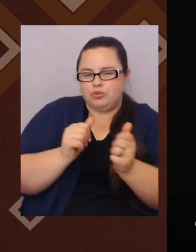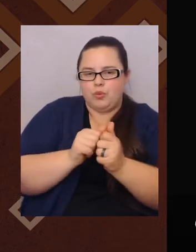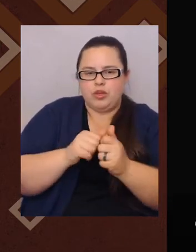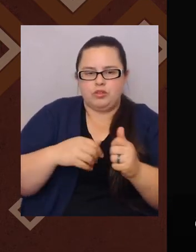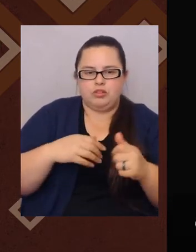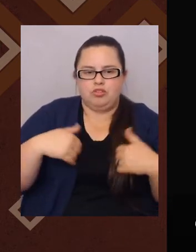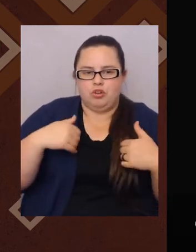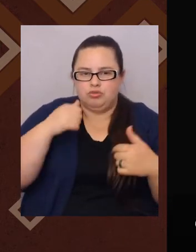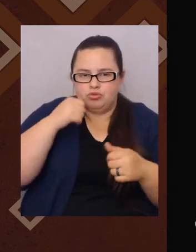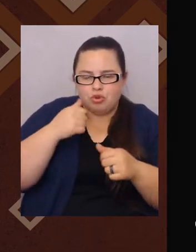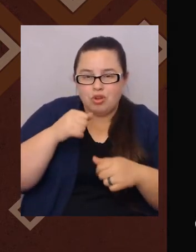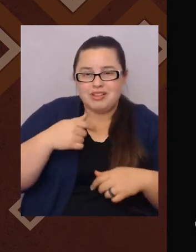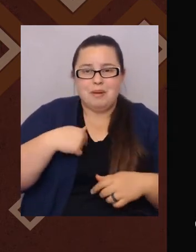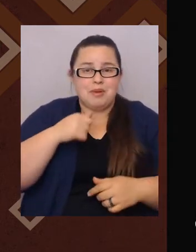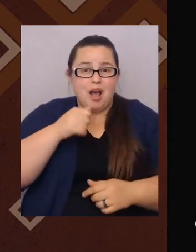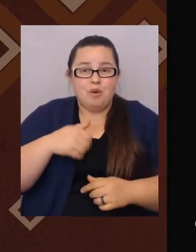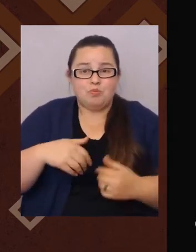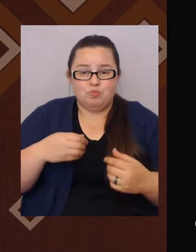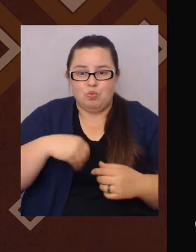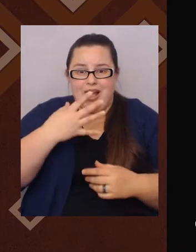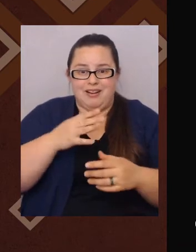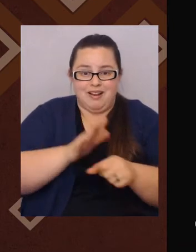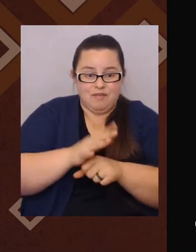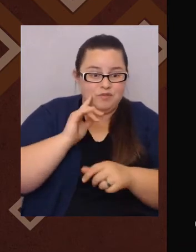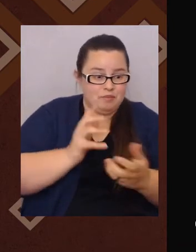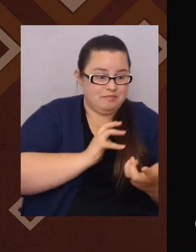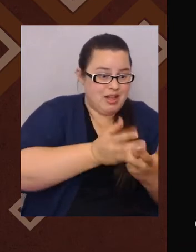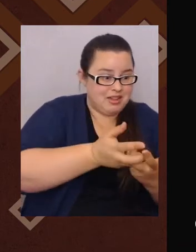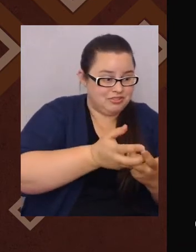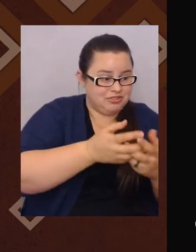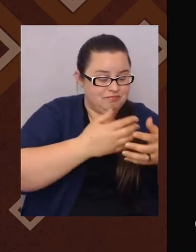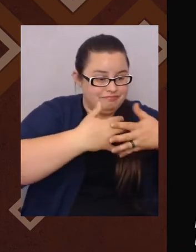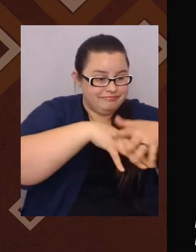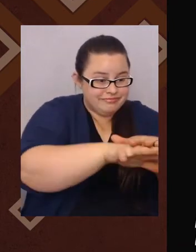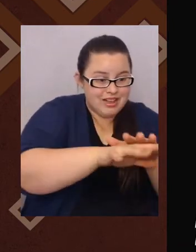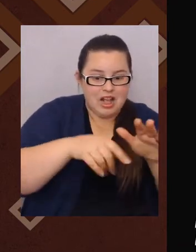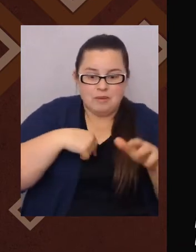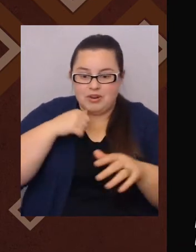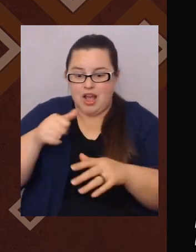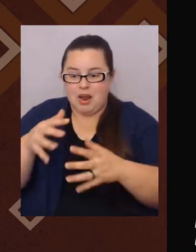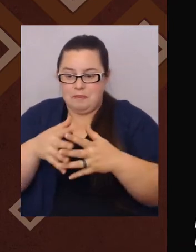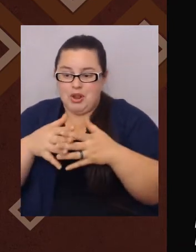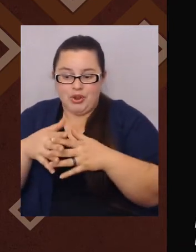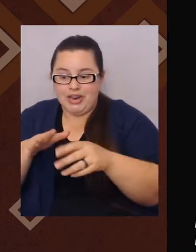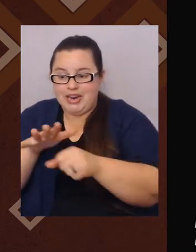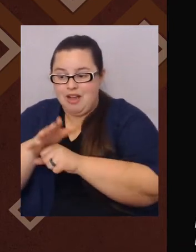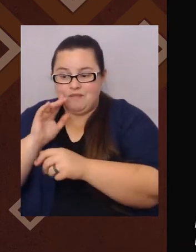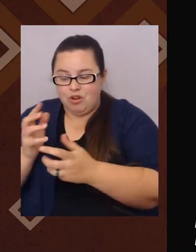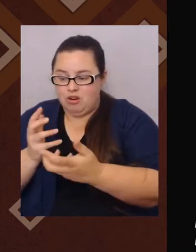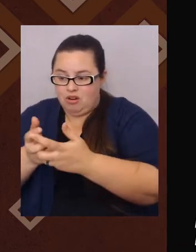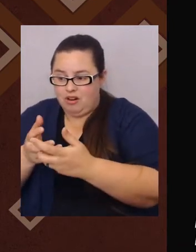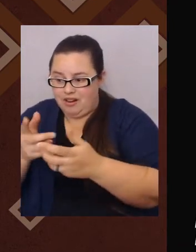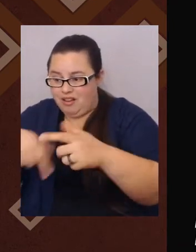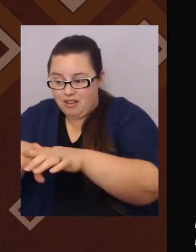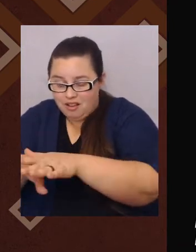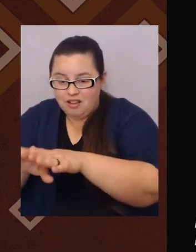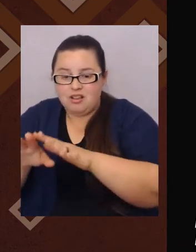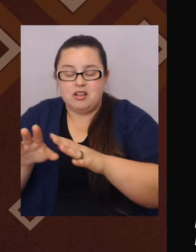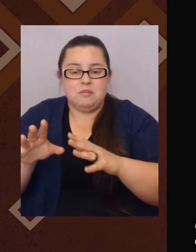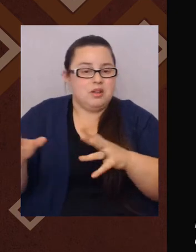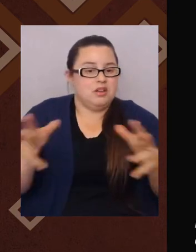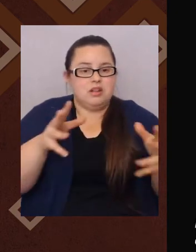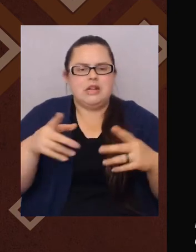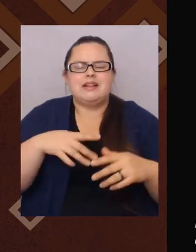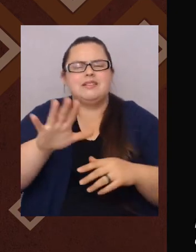Growing up, you know, as a young, young teenager, I told people I was Puerto Rican, which is completely, you know, which is right.